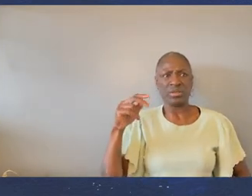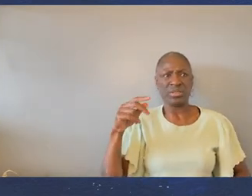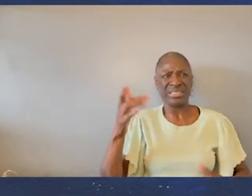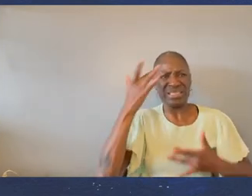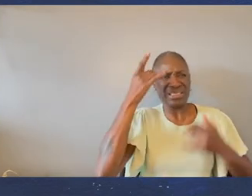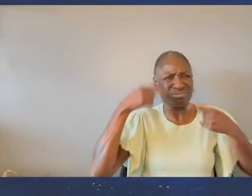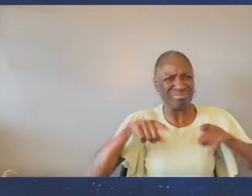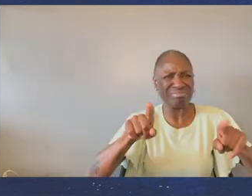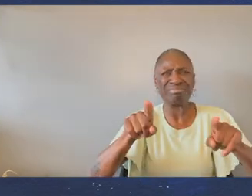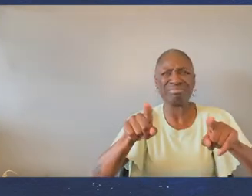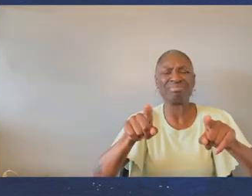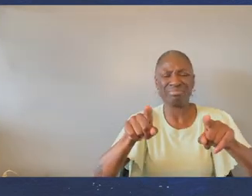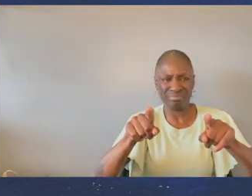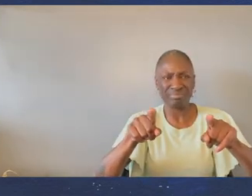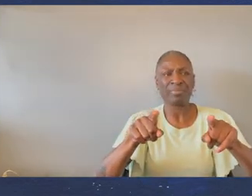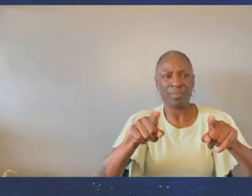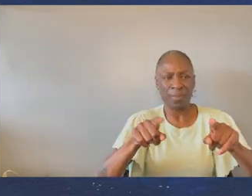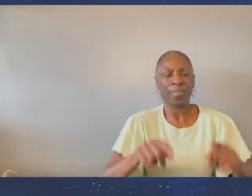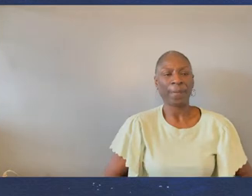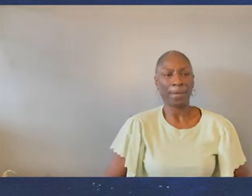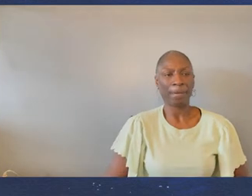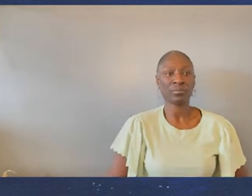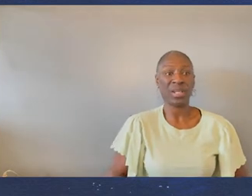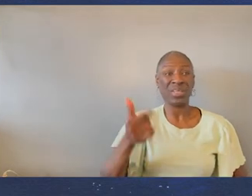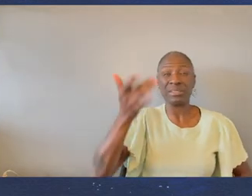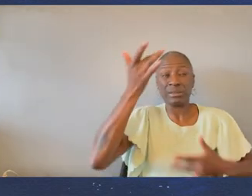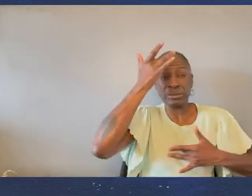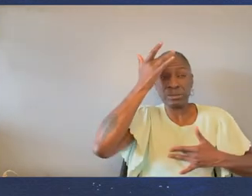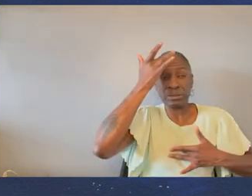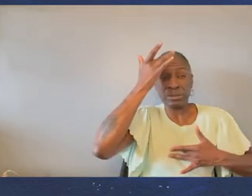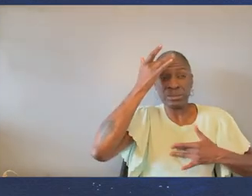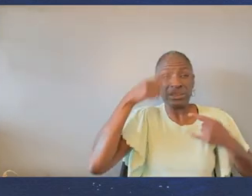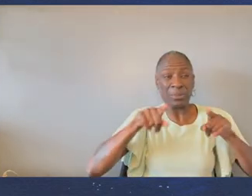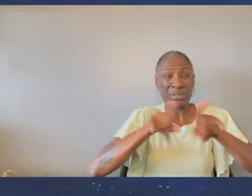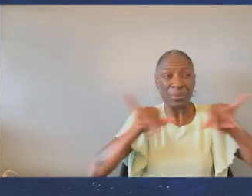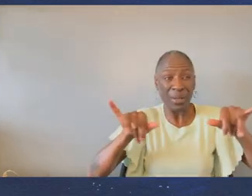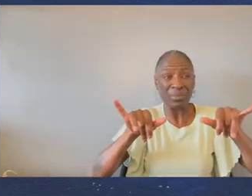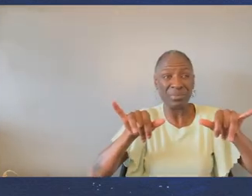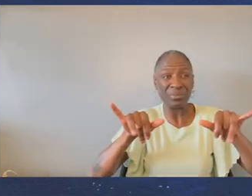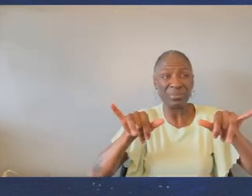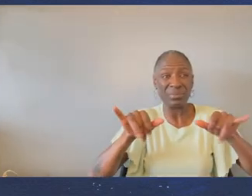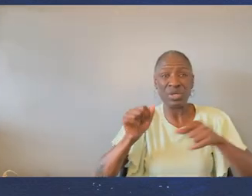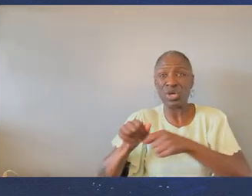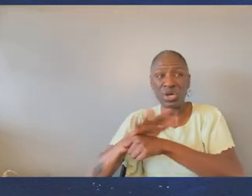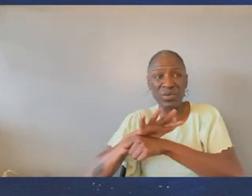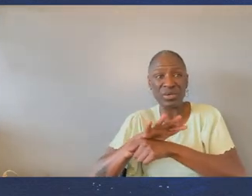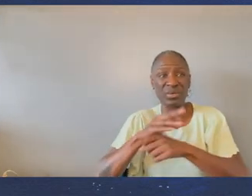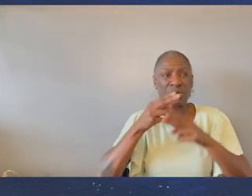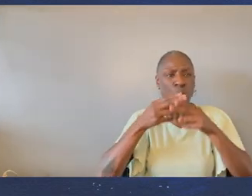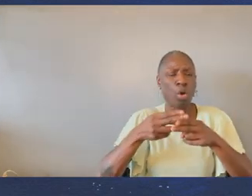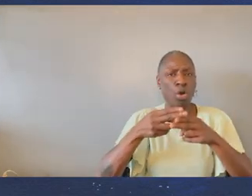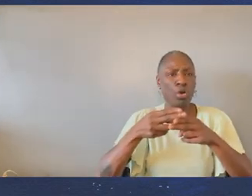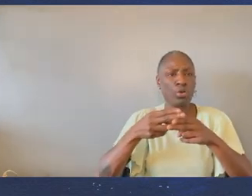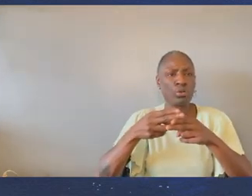also while having a running infection and a condition called hydrologenitis.